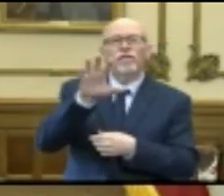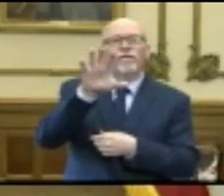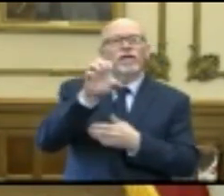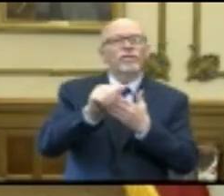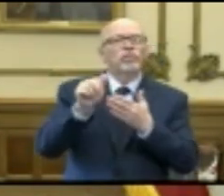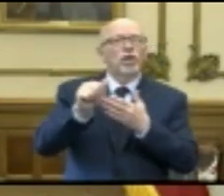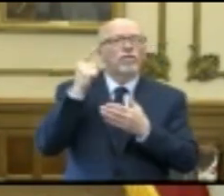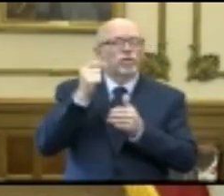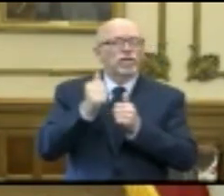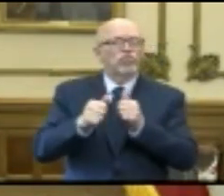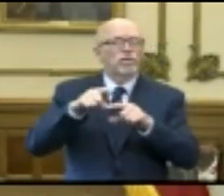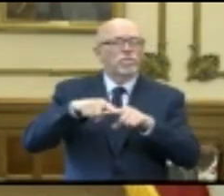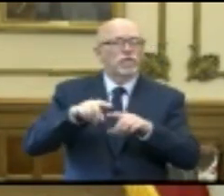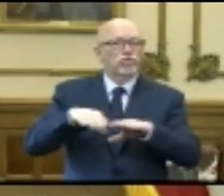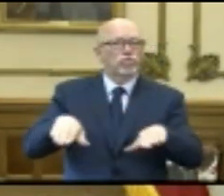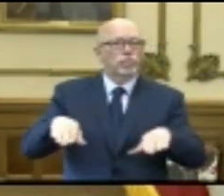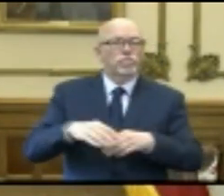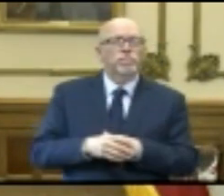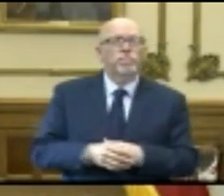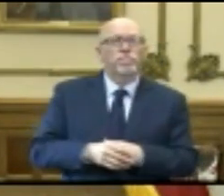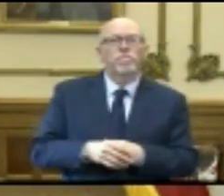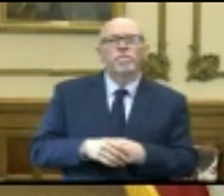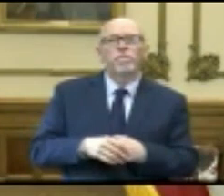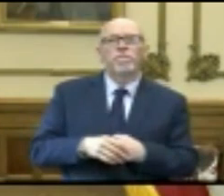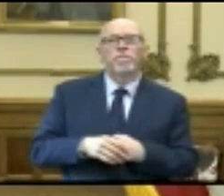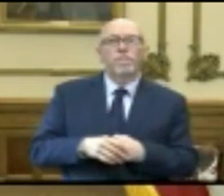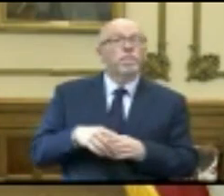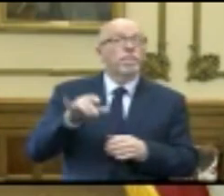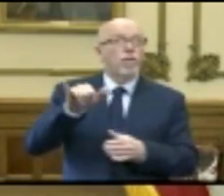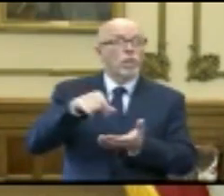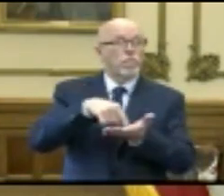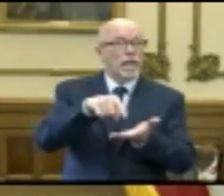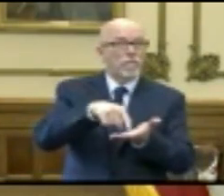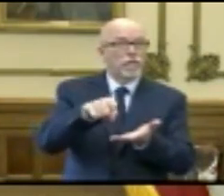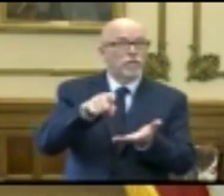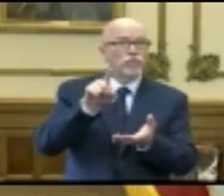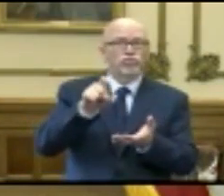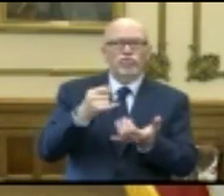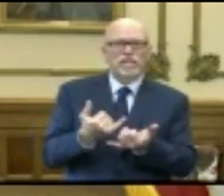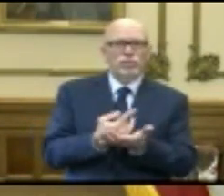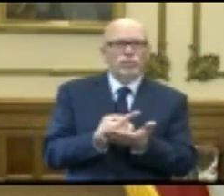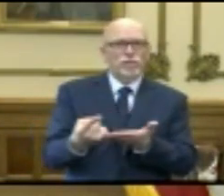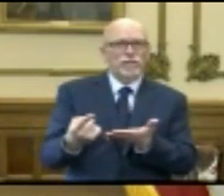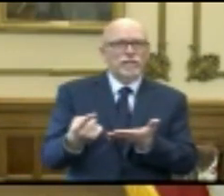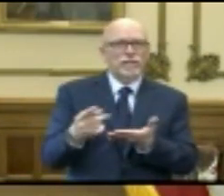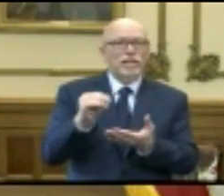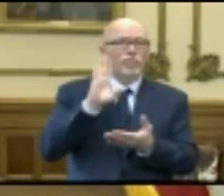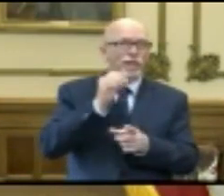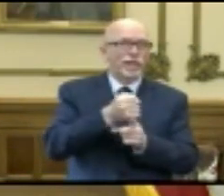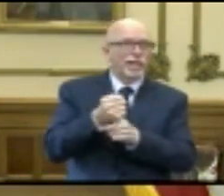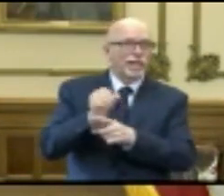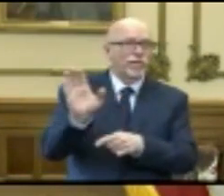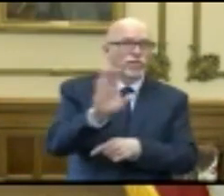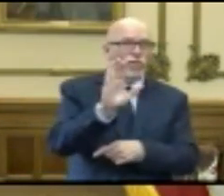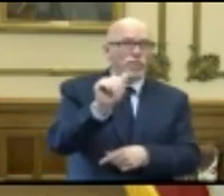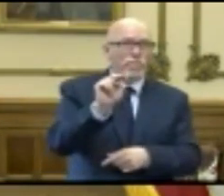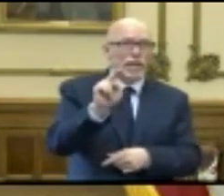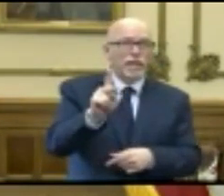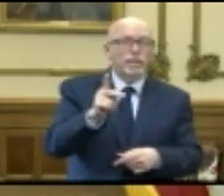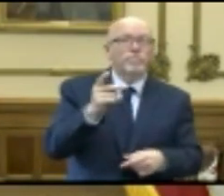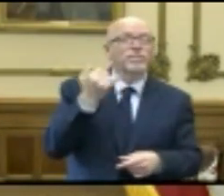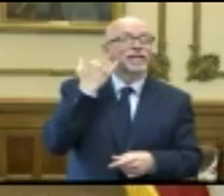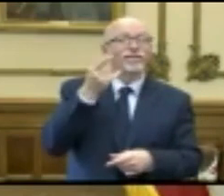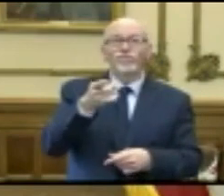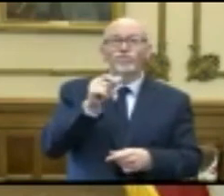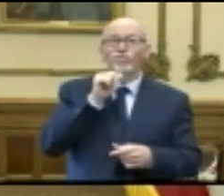per dependent. Those payments should be going out the door this week and hitting bank accounts for those who do